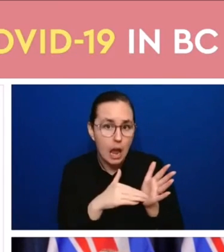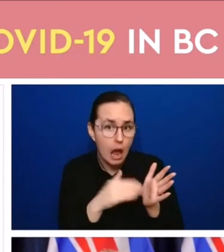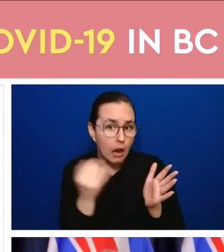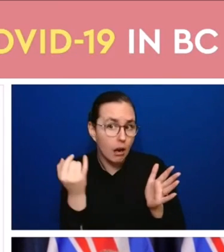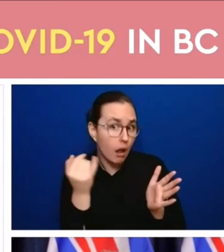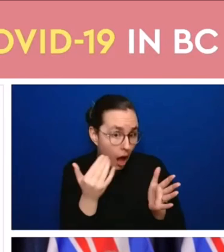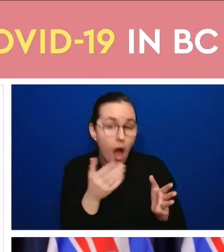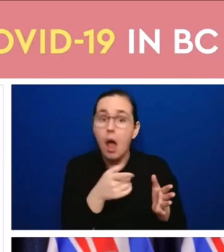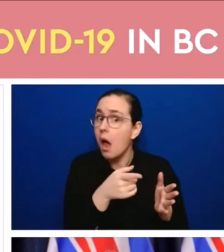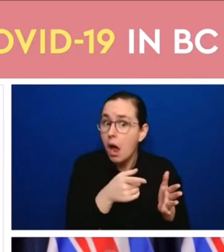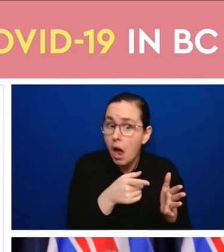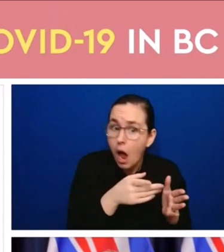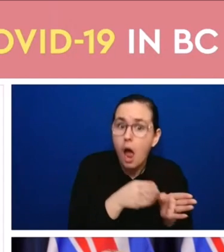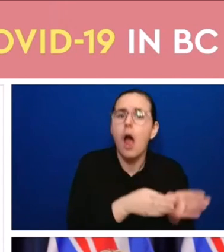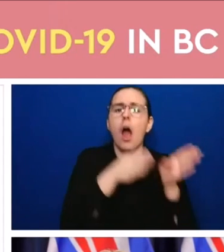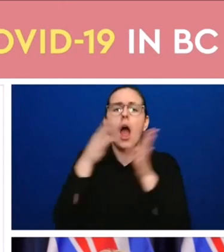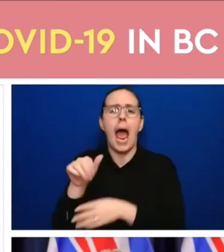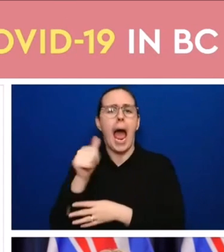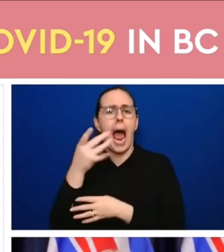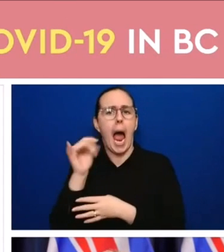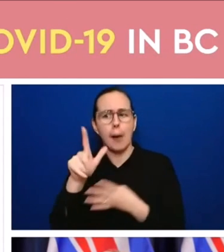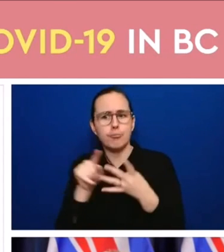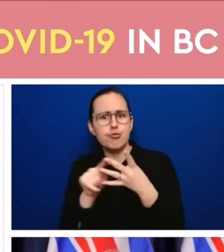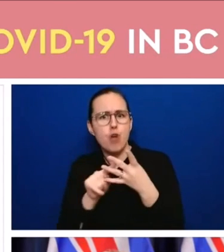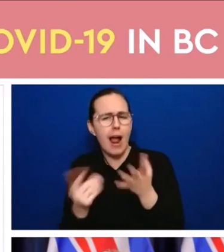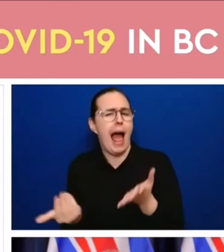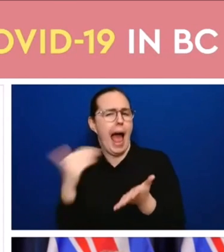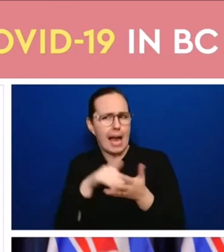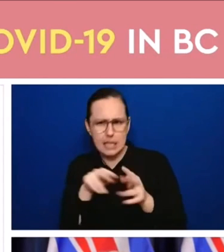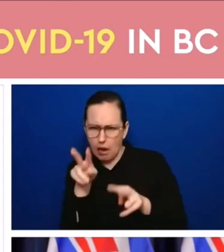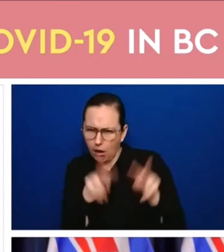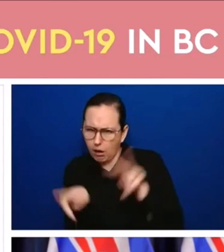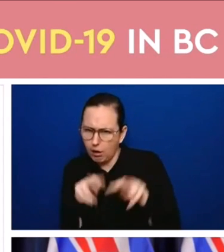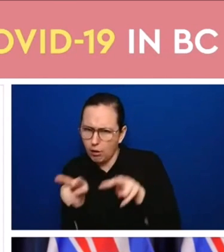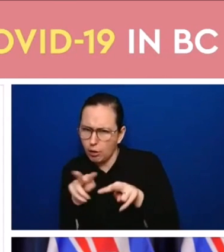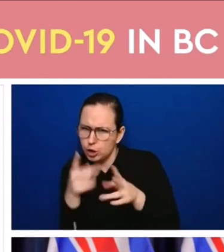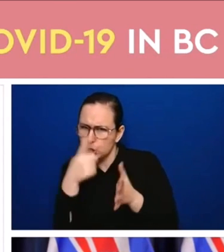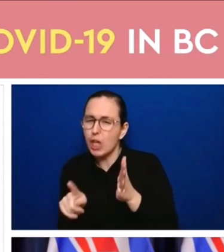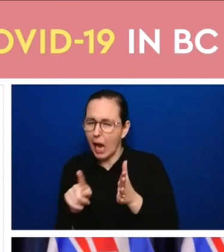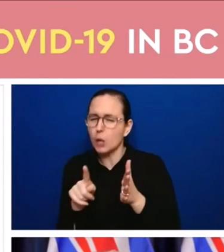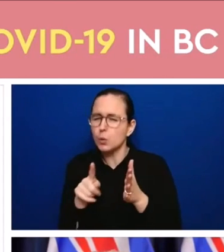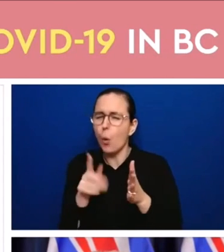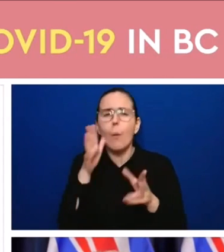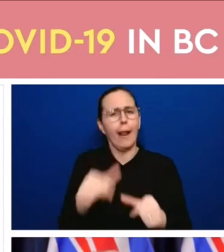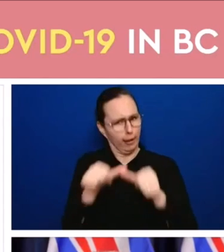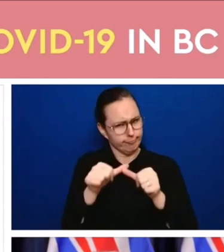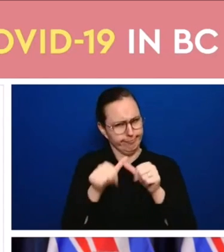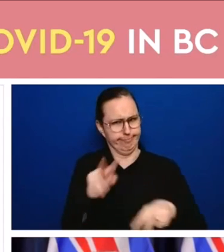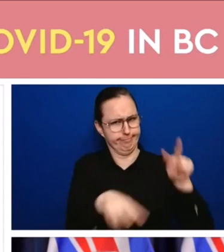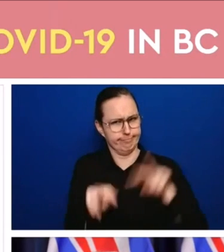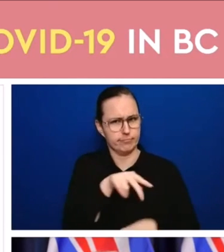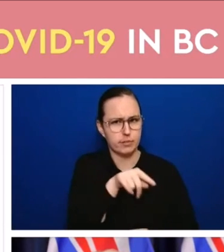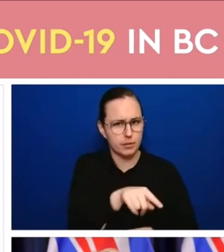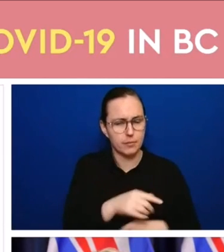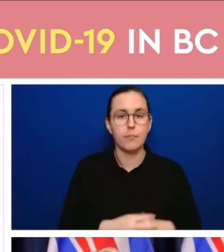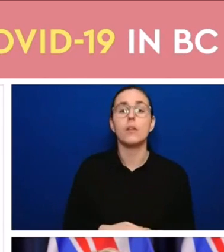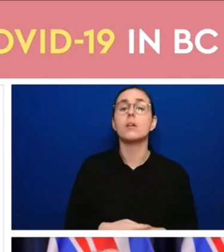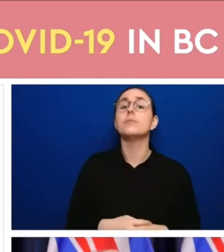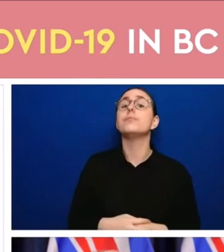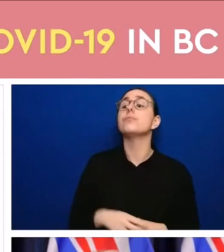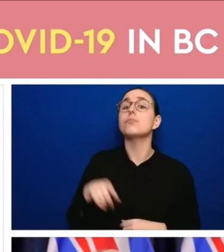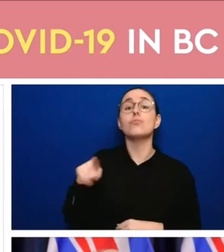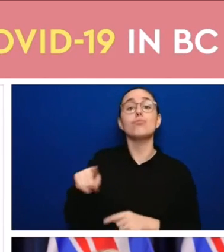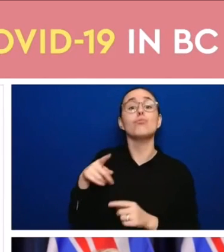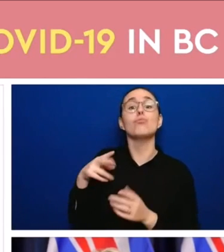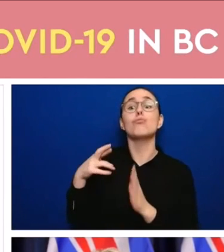doing today will be really fast and it will make them uncomfortable we know as well for others it's not fast enough and they would like